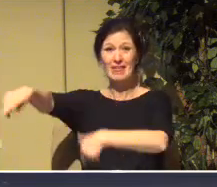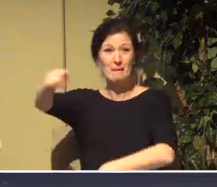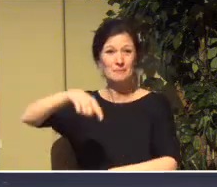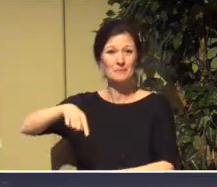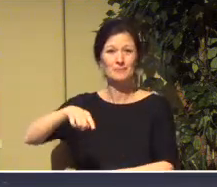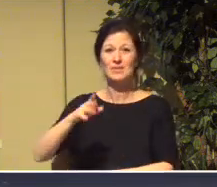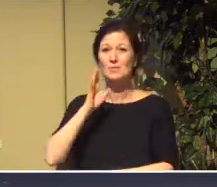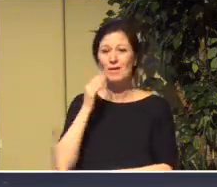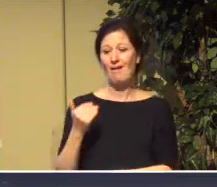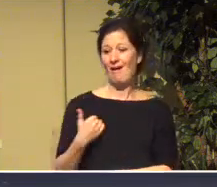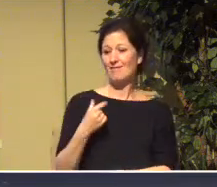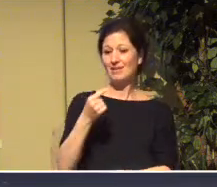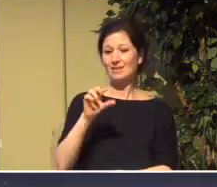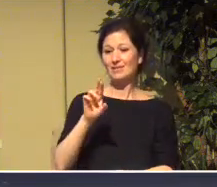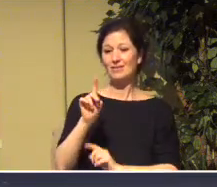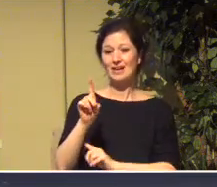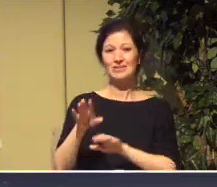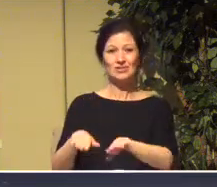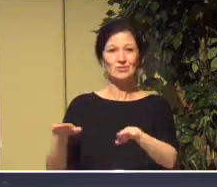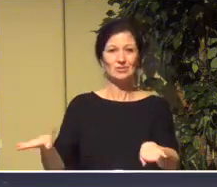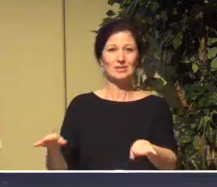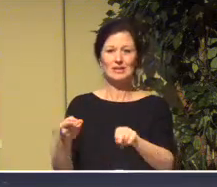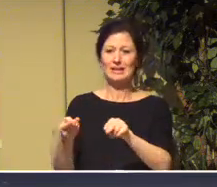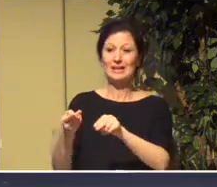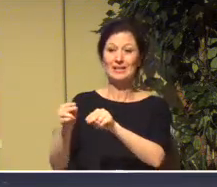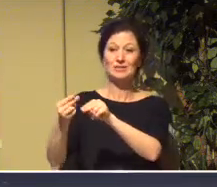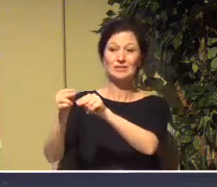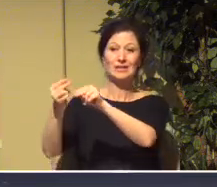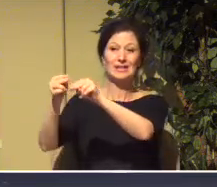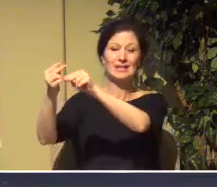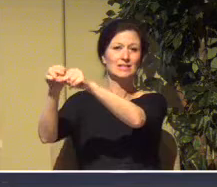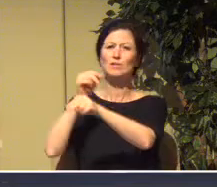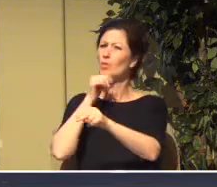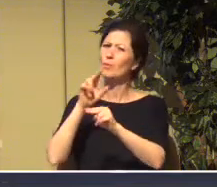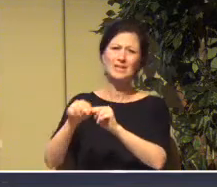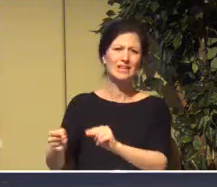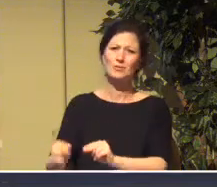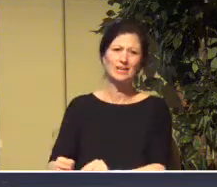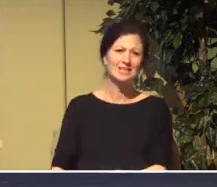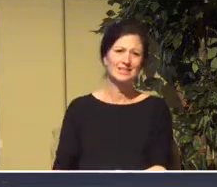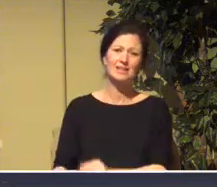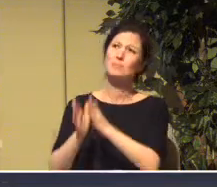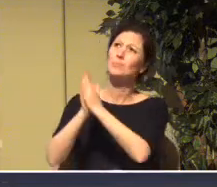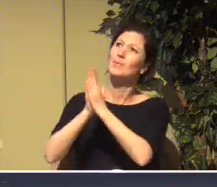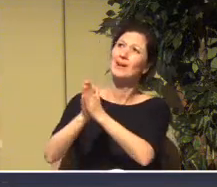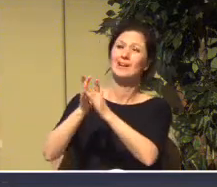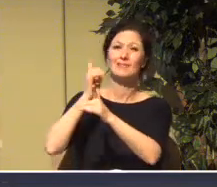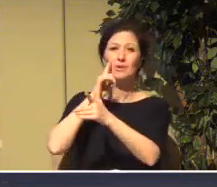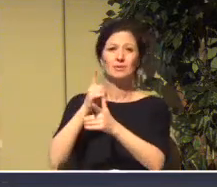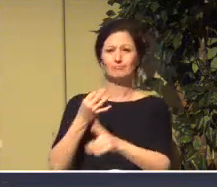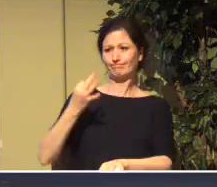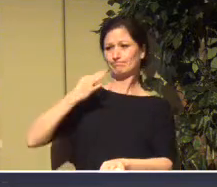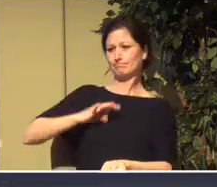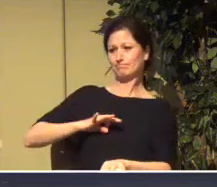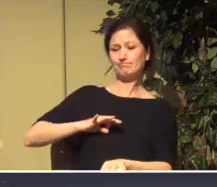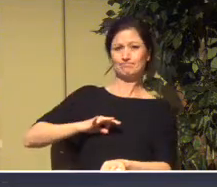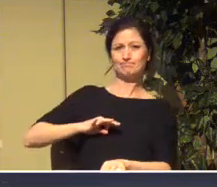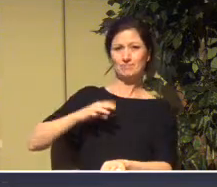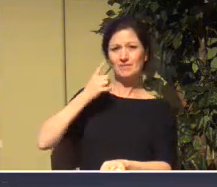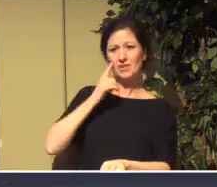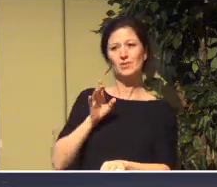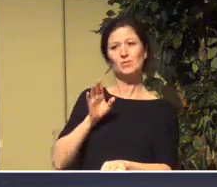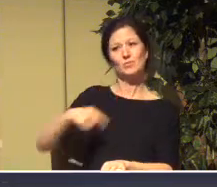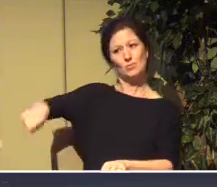grandchildren, increase there, don't decrease. Pray for the prosperity of the city so that you too will prosper.